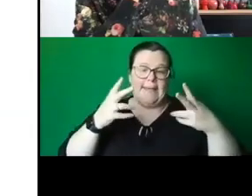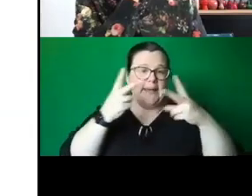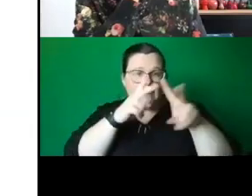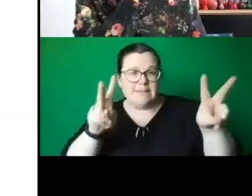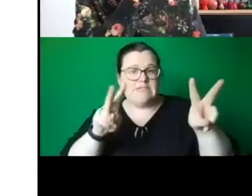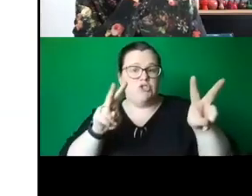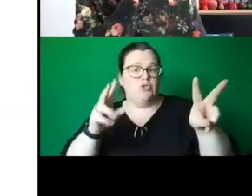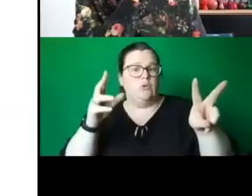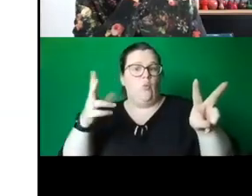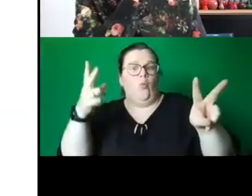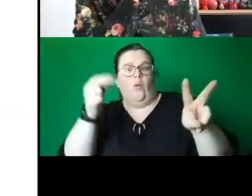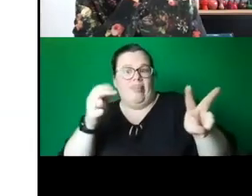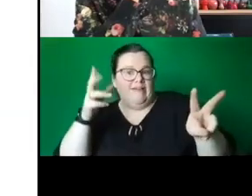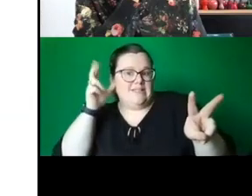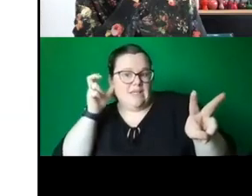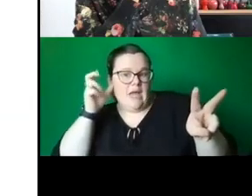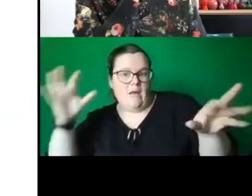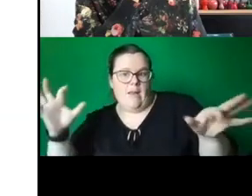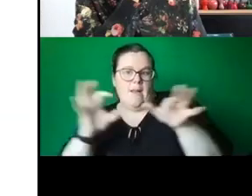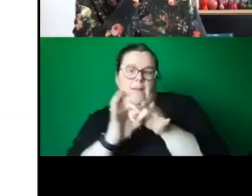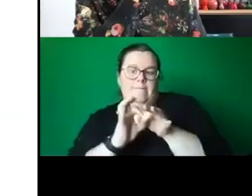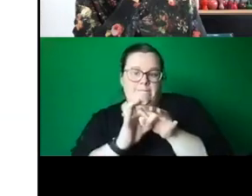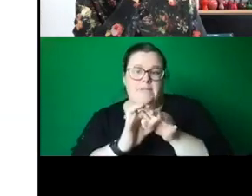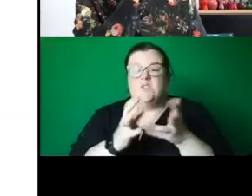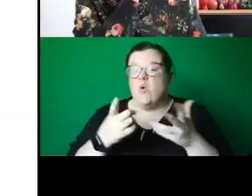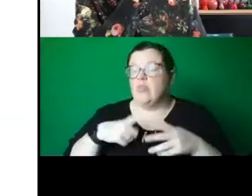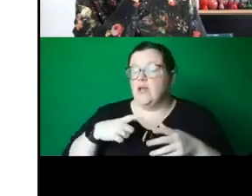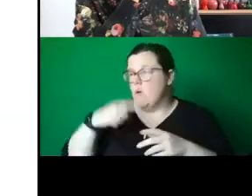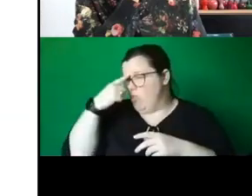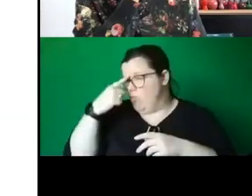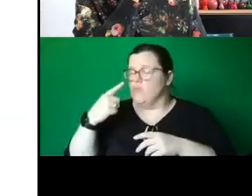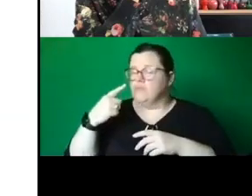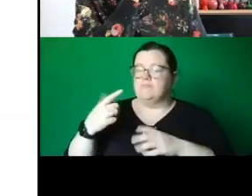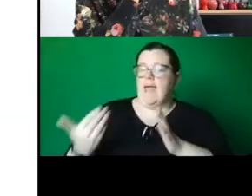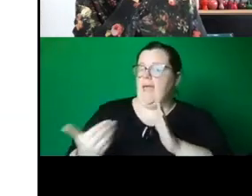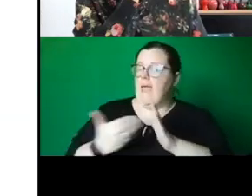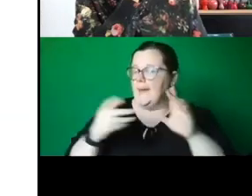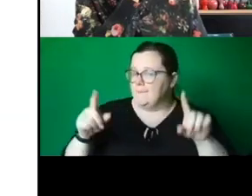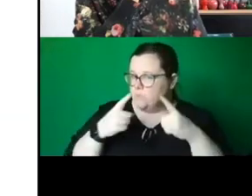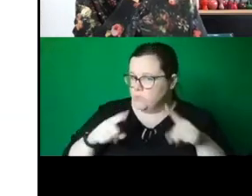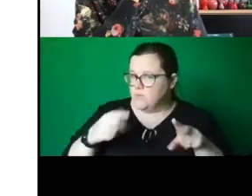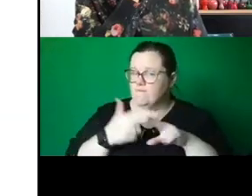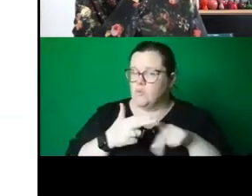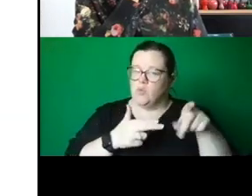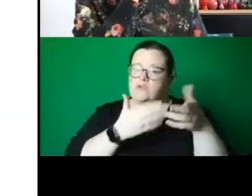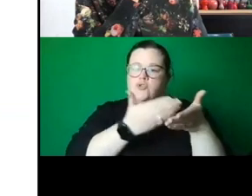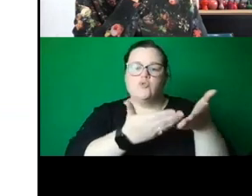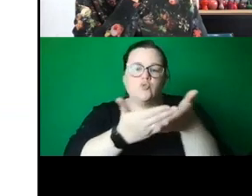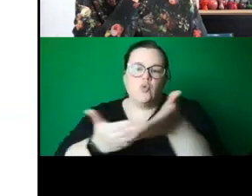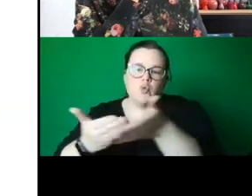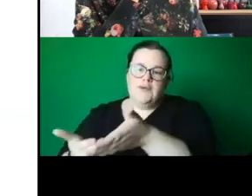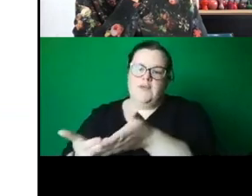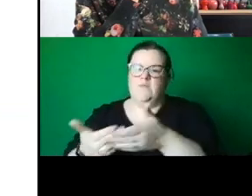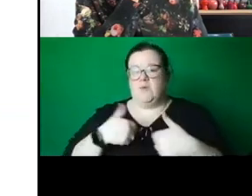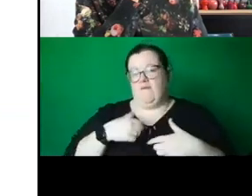started to employ that device to tell stories. I guess I guess I'm a more person of the music or sound and image rather